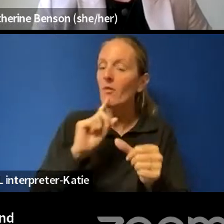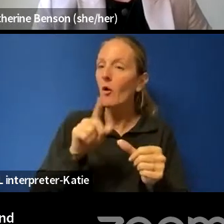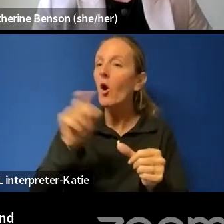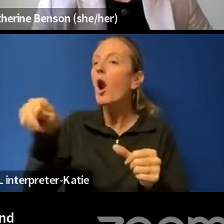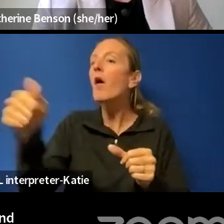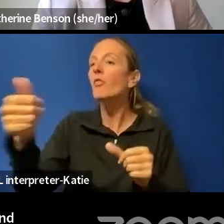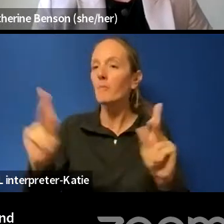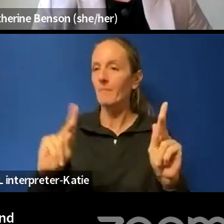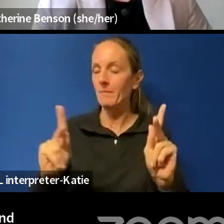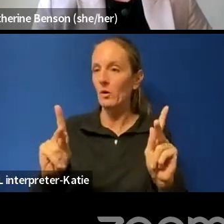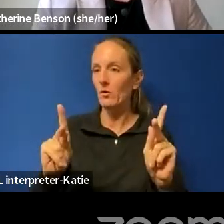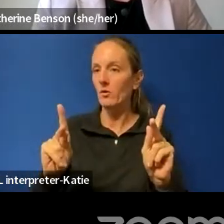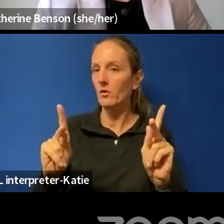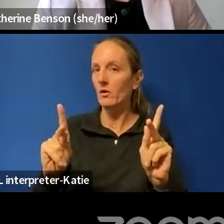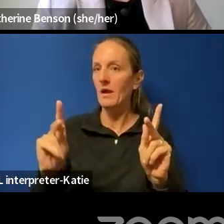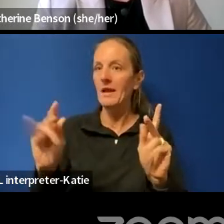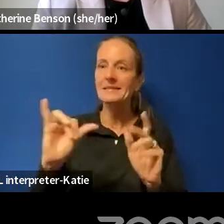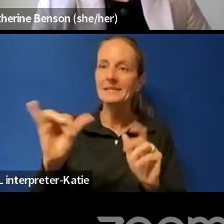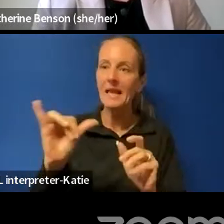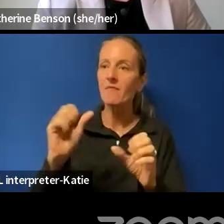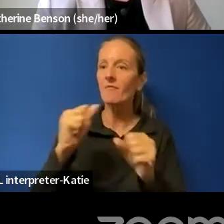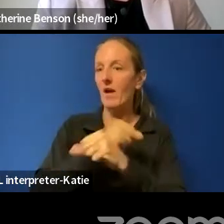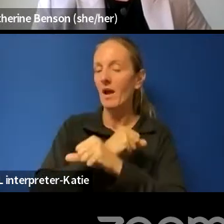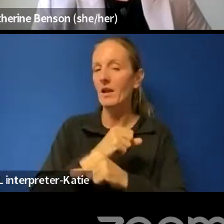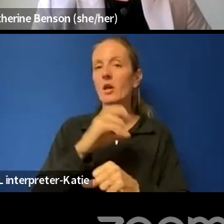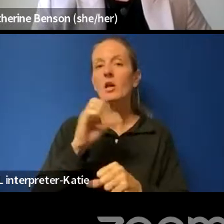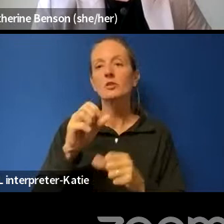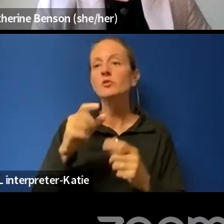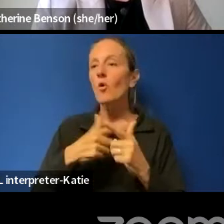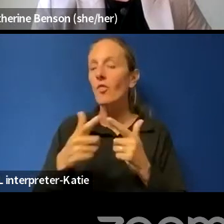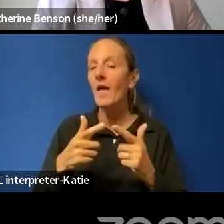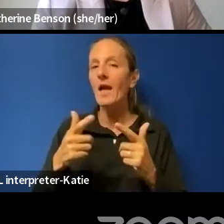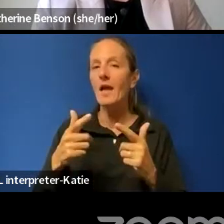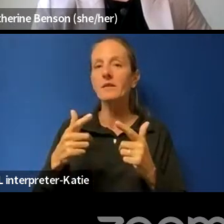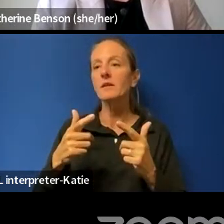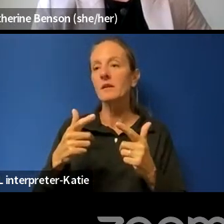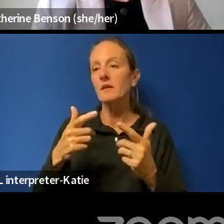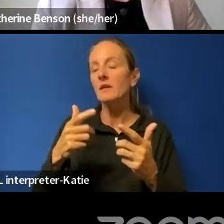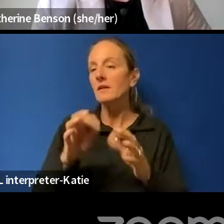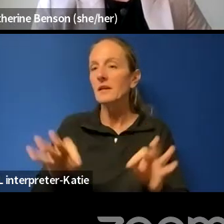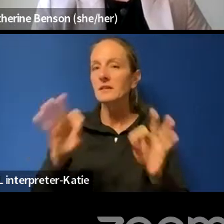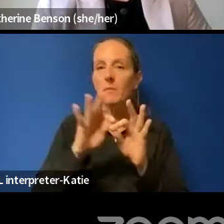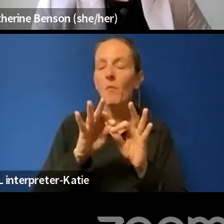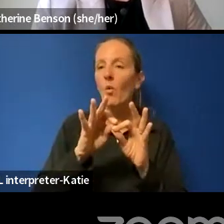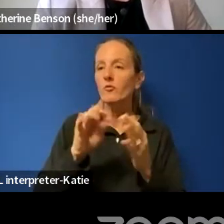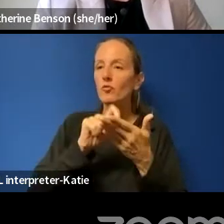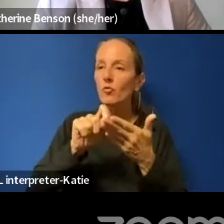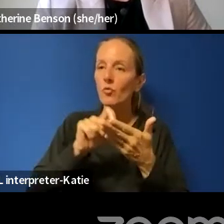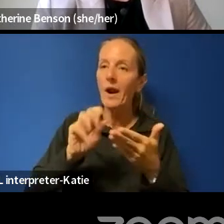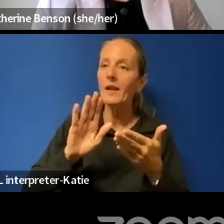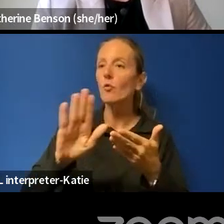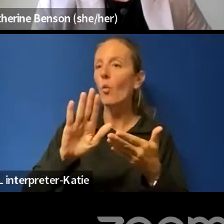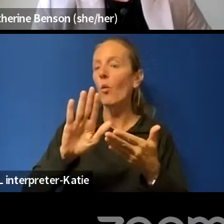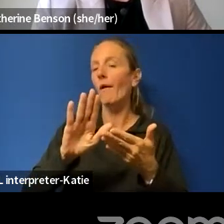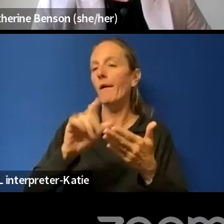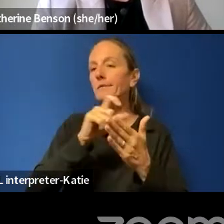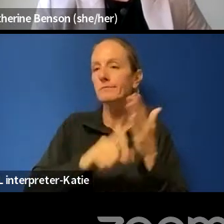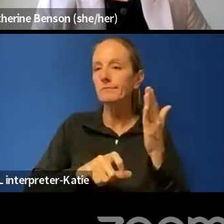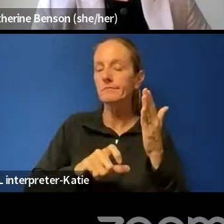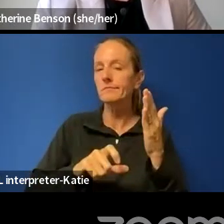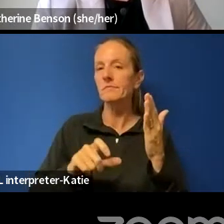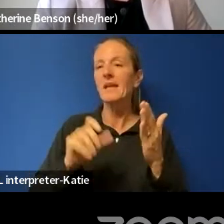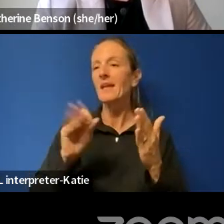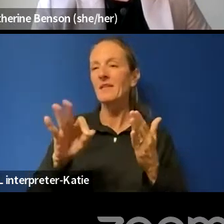being able to write the story and produce, um, your journalism, regardless of, you know, times where you feel less than